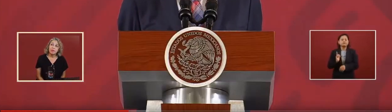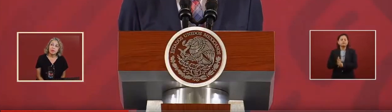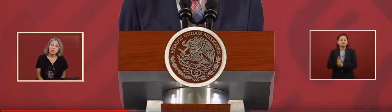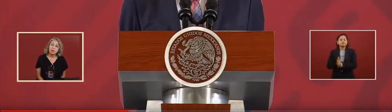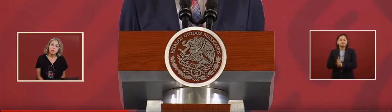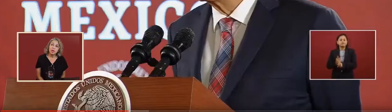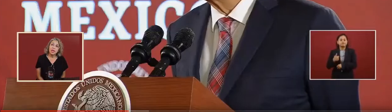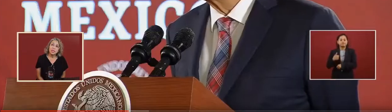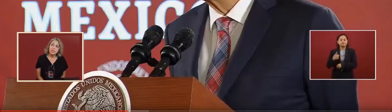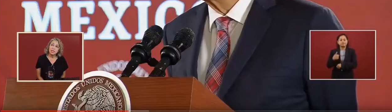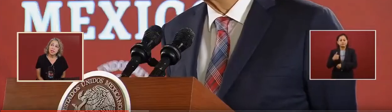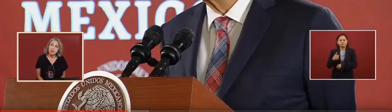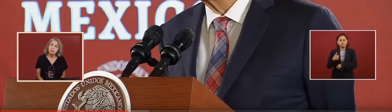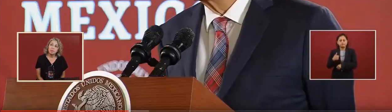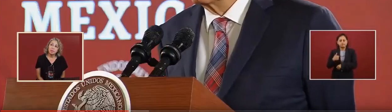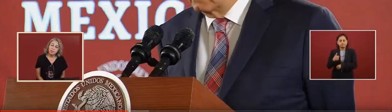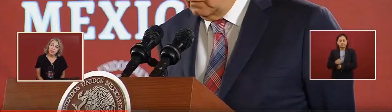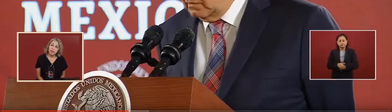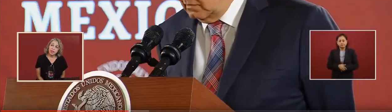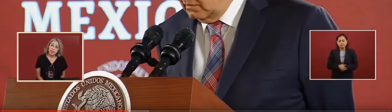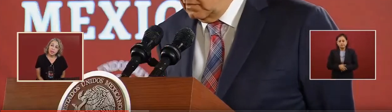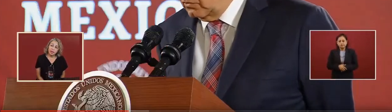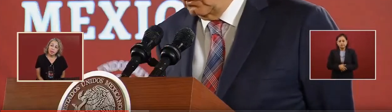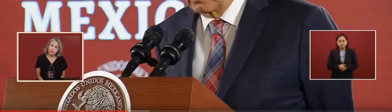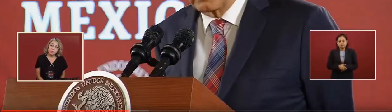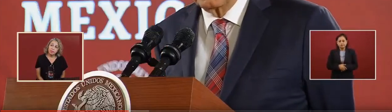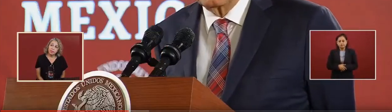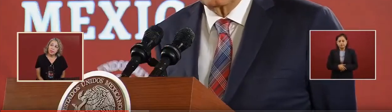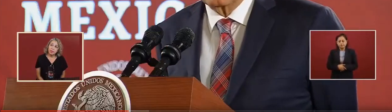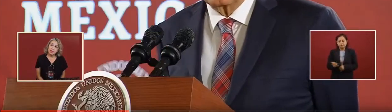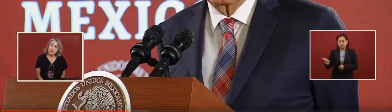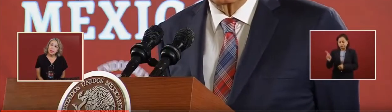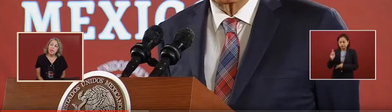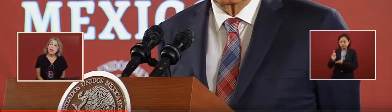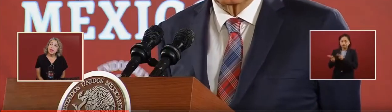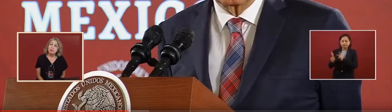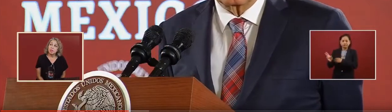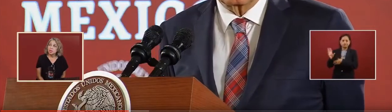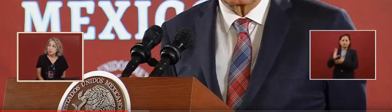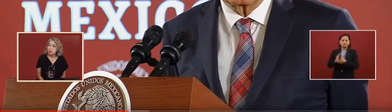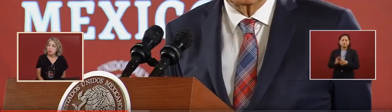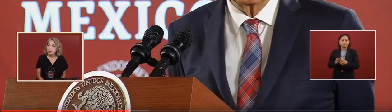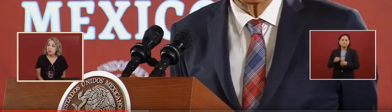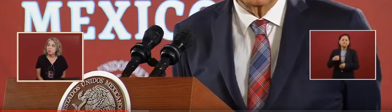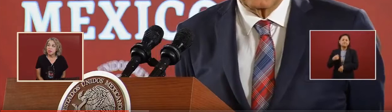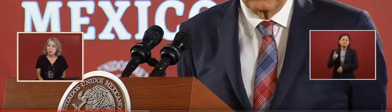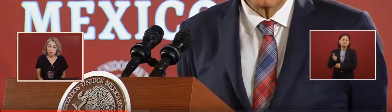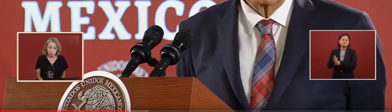and I am in total agreement with what he expressed.